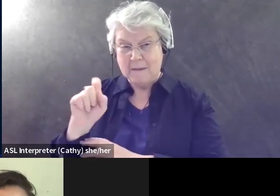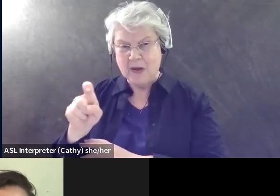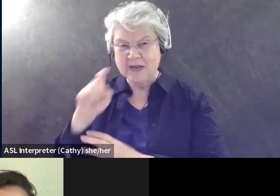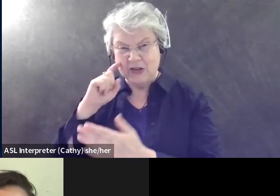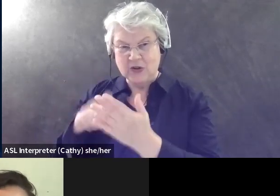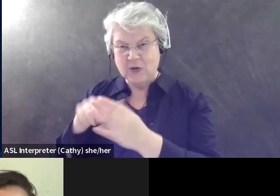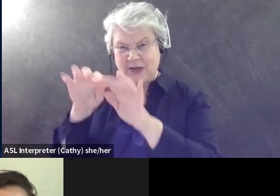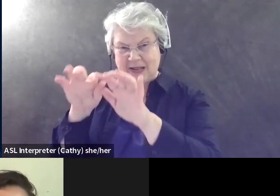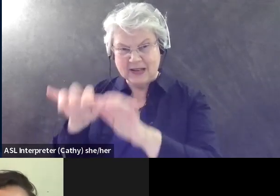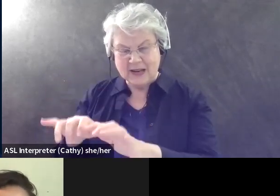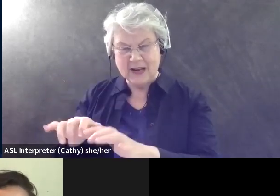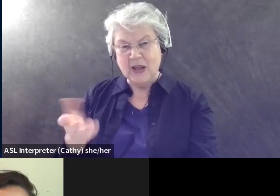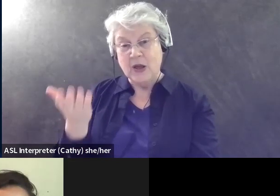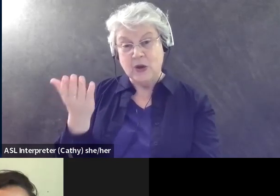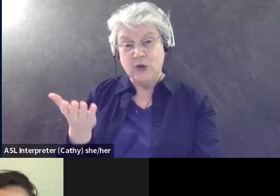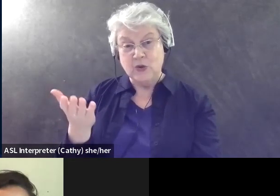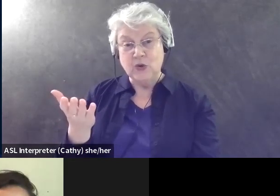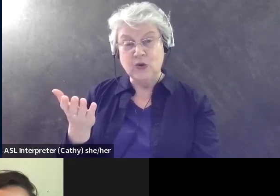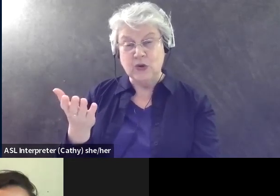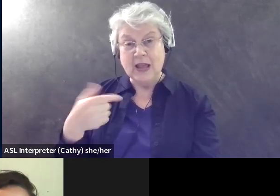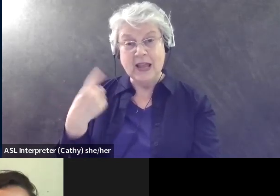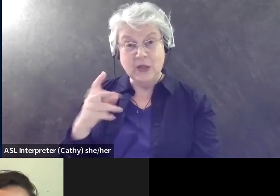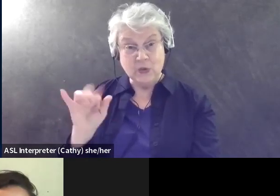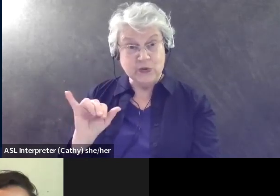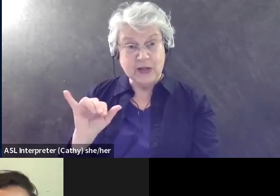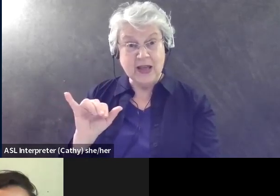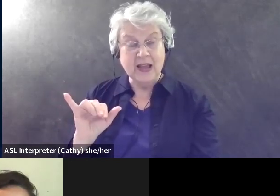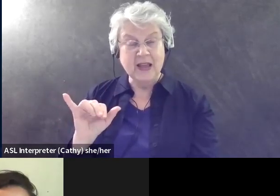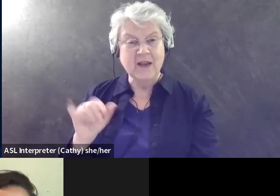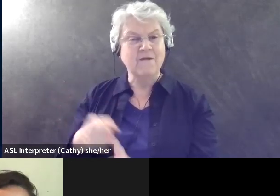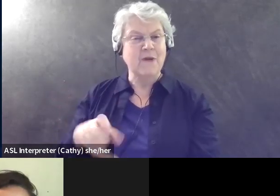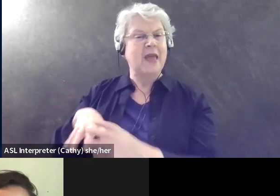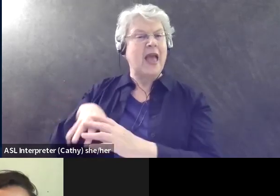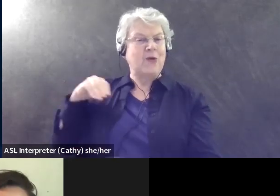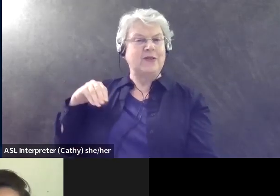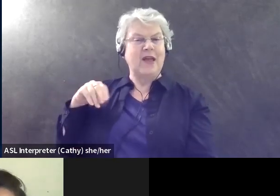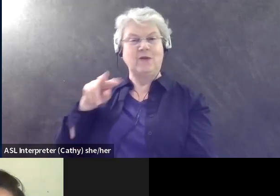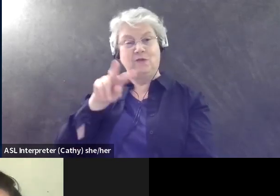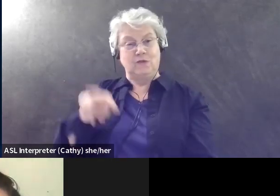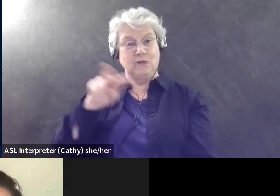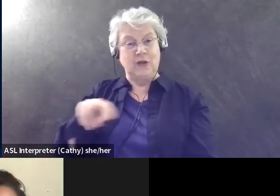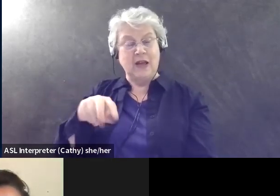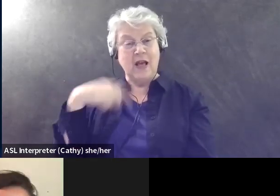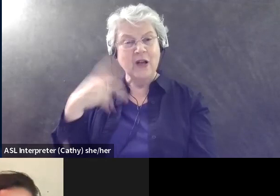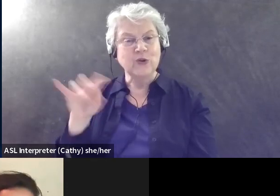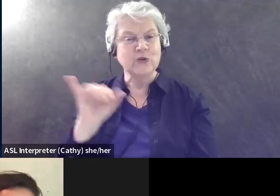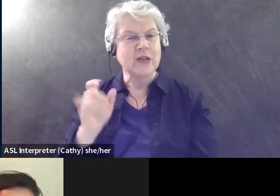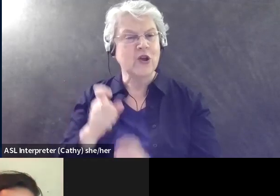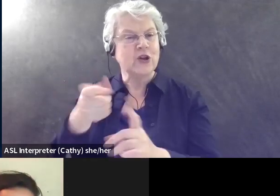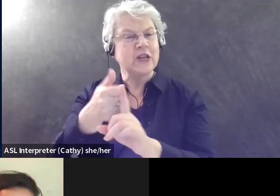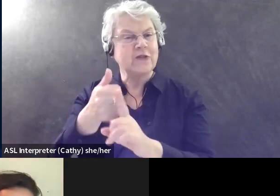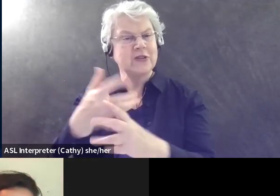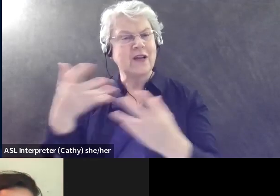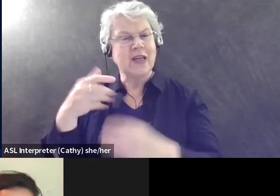noticed the same thing you, you, um, it looks like from it, from the outside that, um, you give yourself a lot of